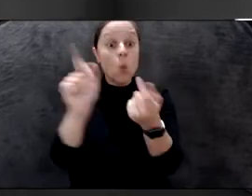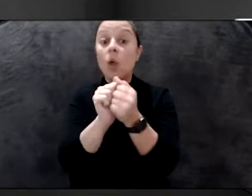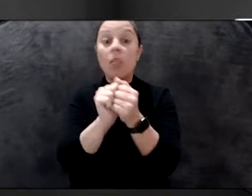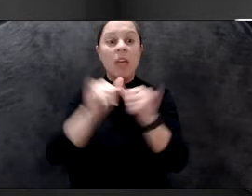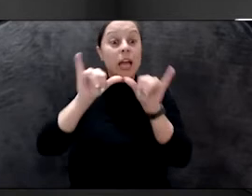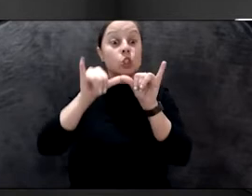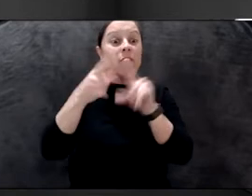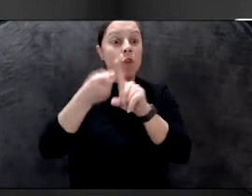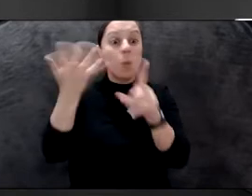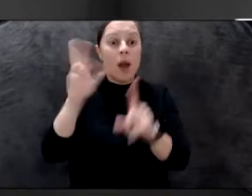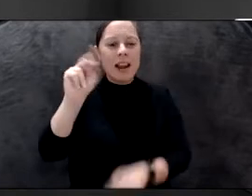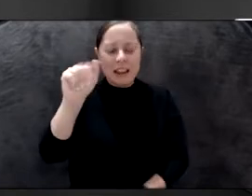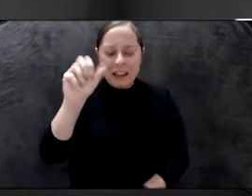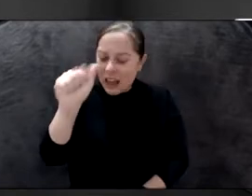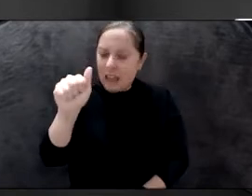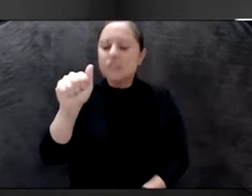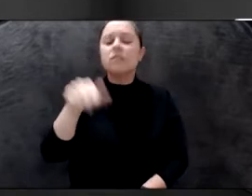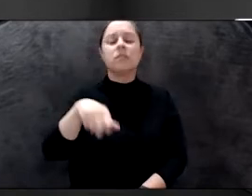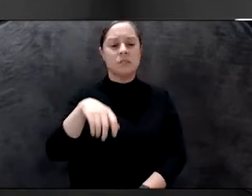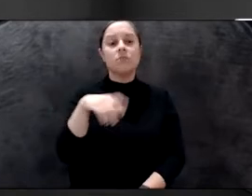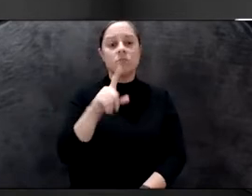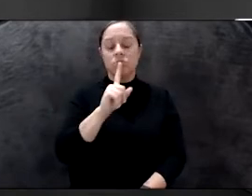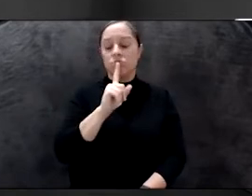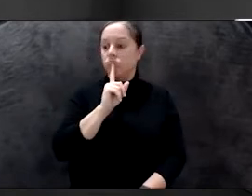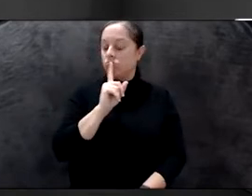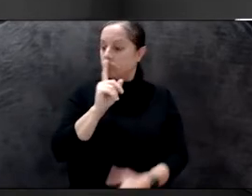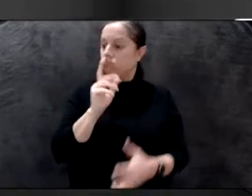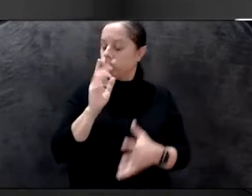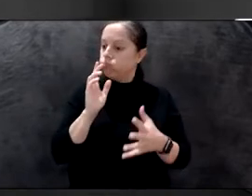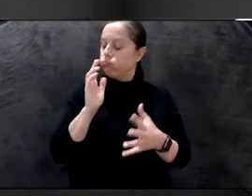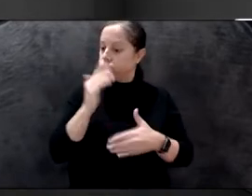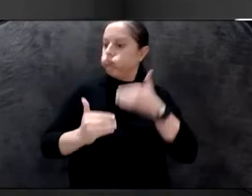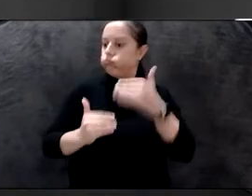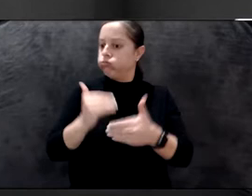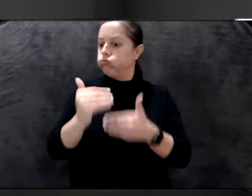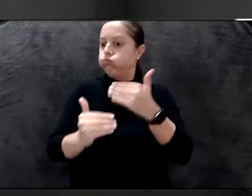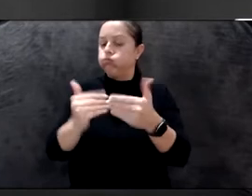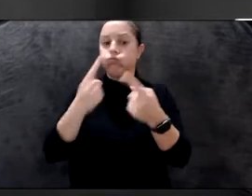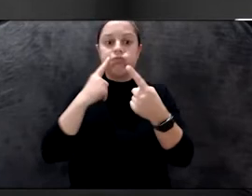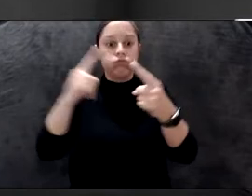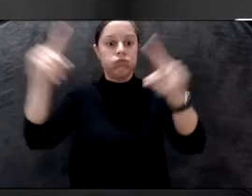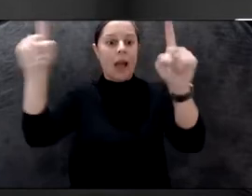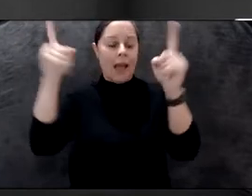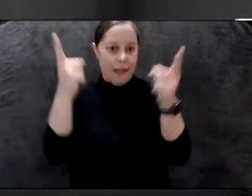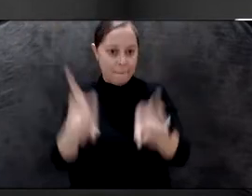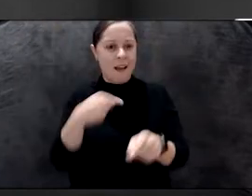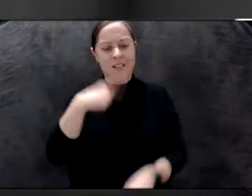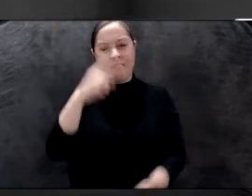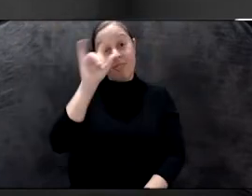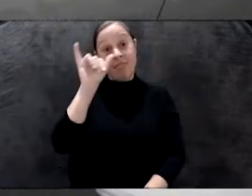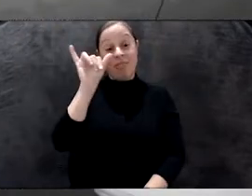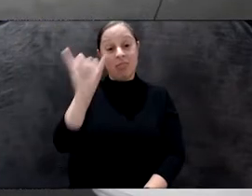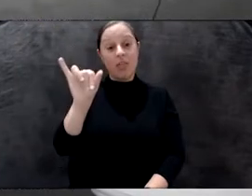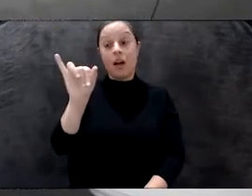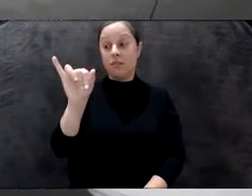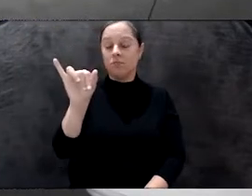poets at that time, but really trying to push forward the idea to try to make it happen. And I think so that was something which,